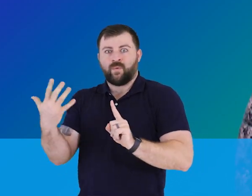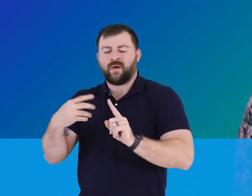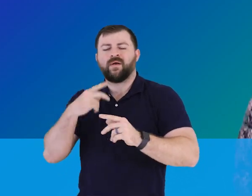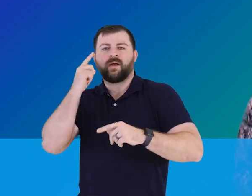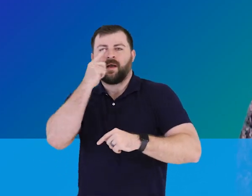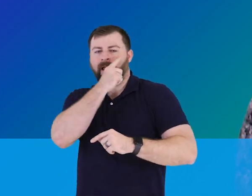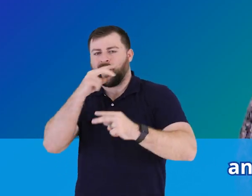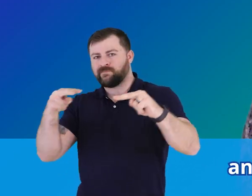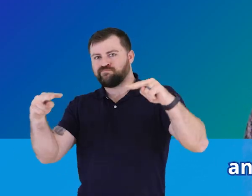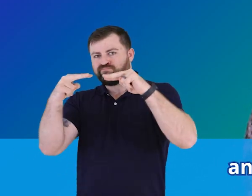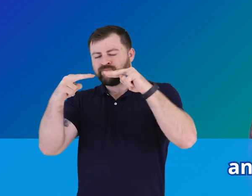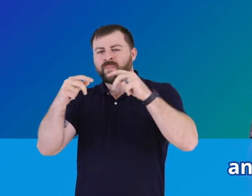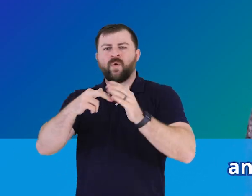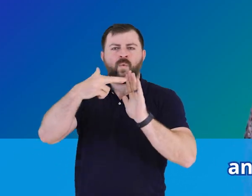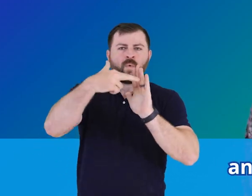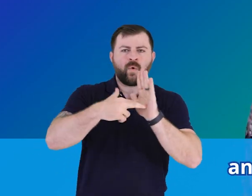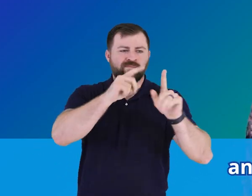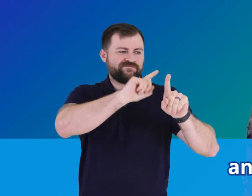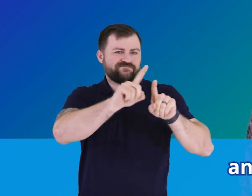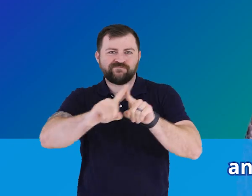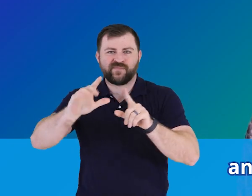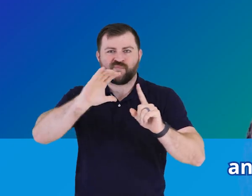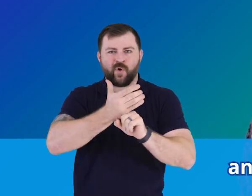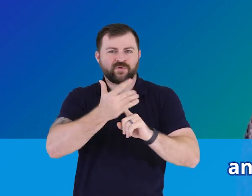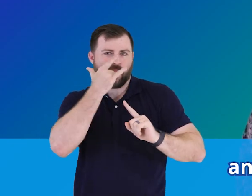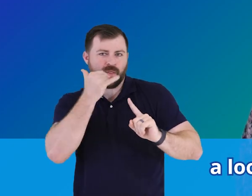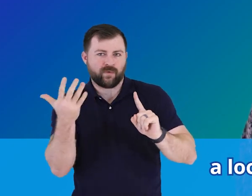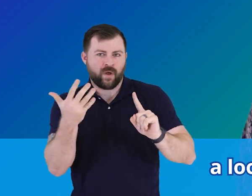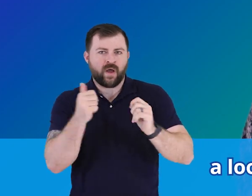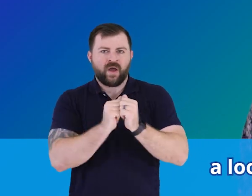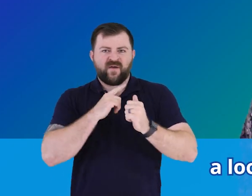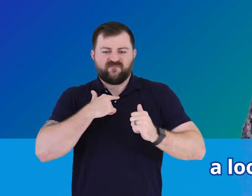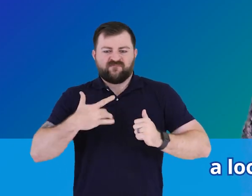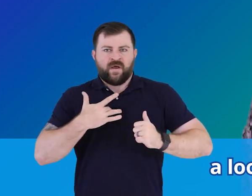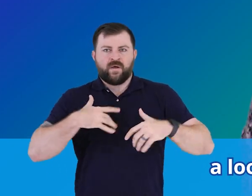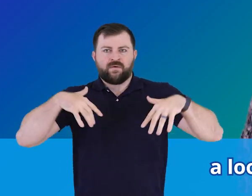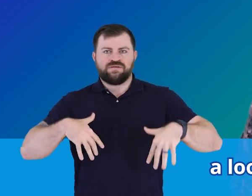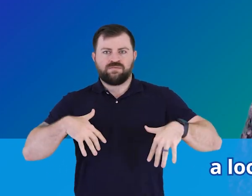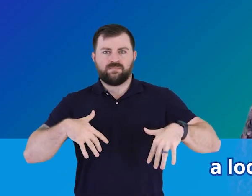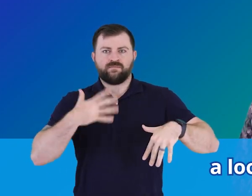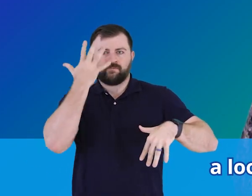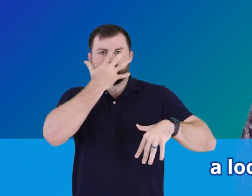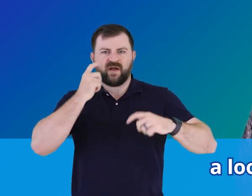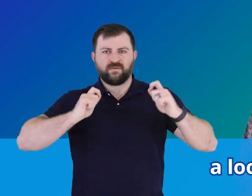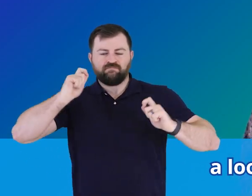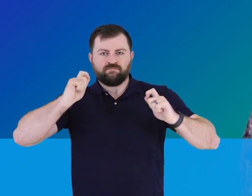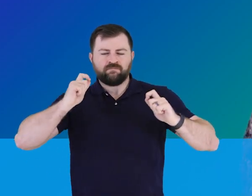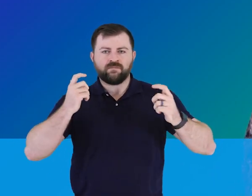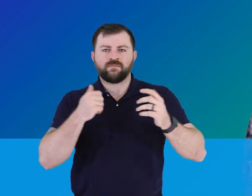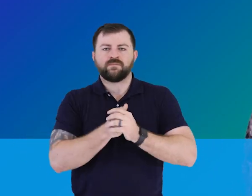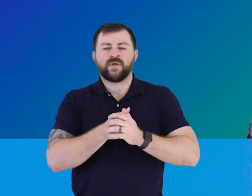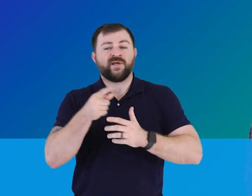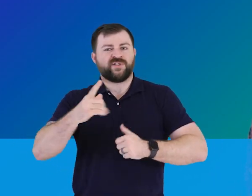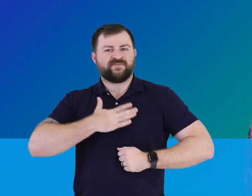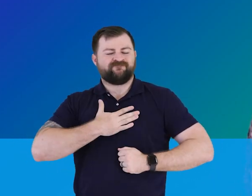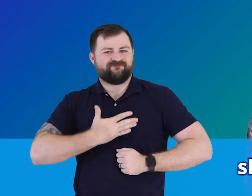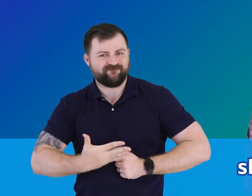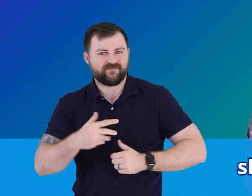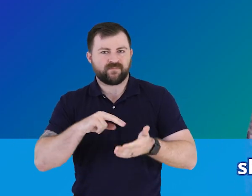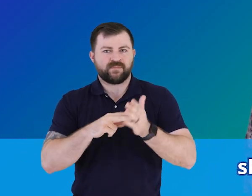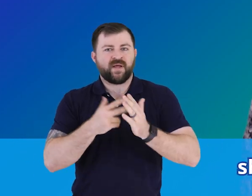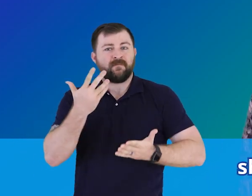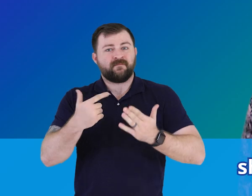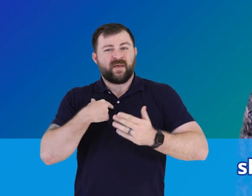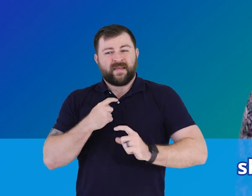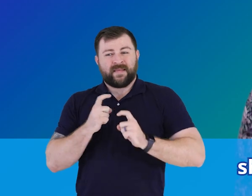of eye gaze and its rules in different cultures, a look of horror came across her face. And she confessed that